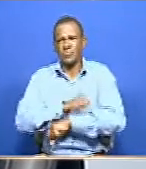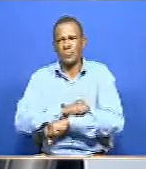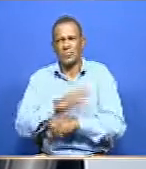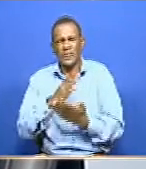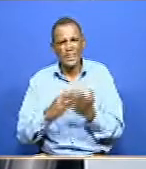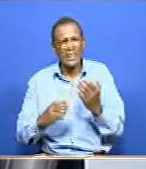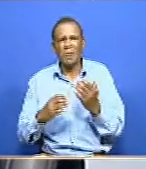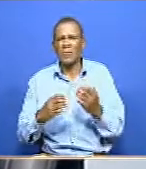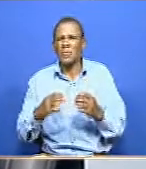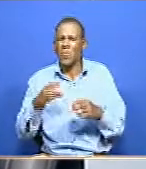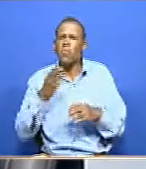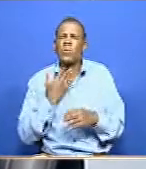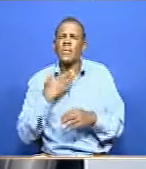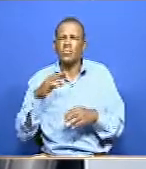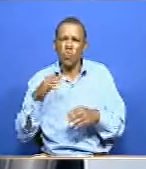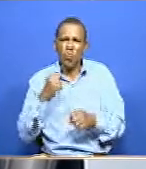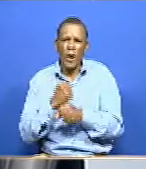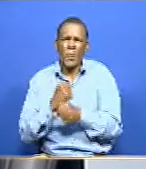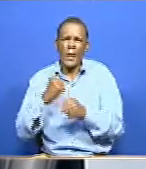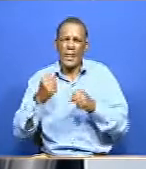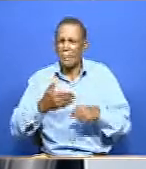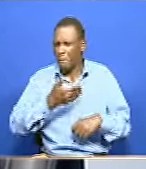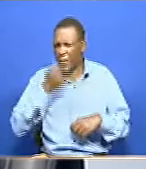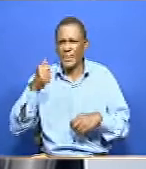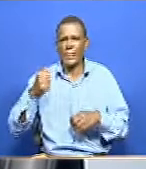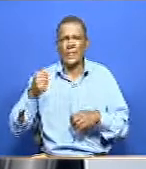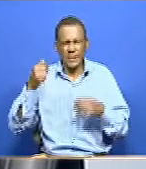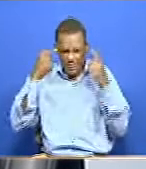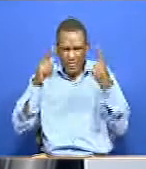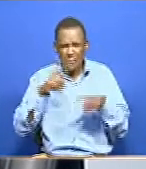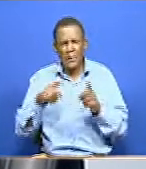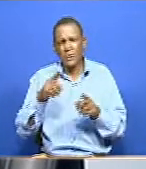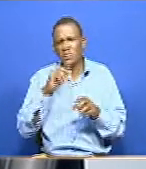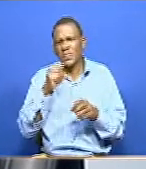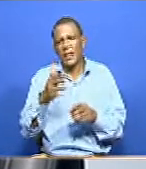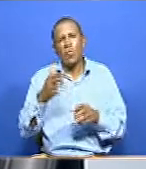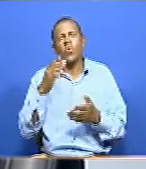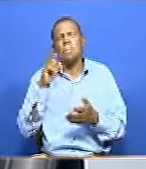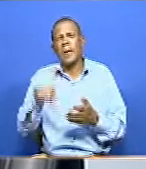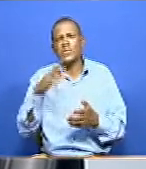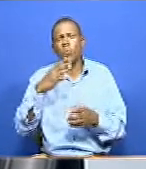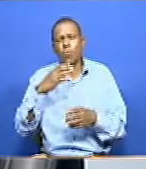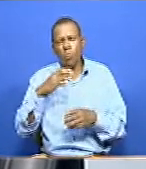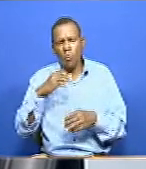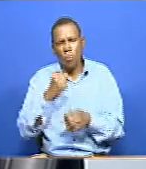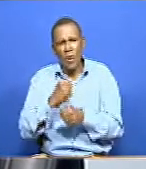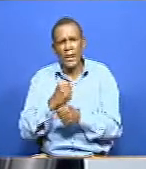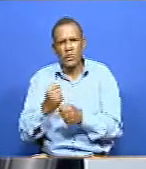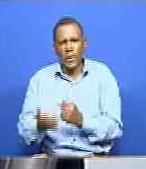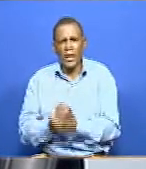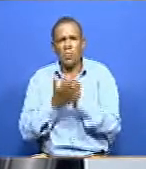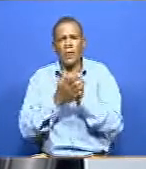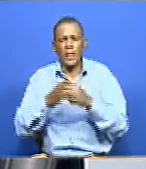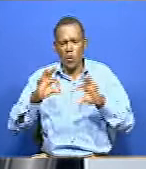and all that. We need to have the right expectation and invest more into deaf education in terms of quality access and quality education specifically.